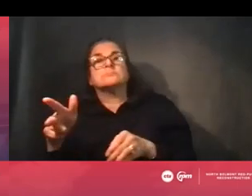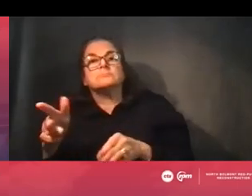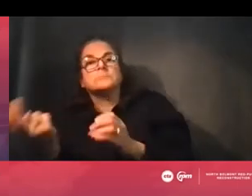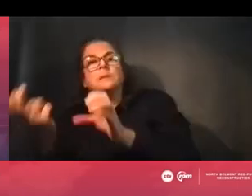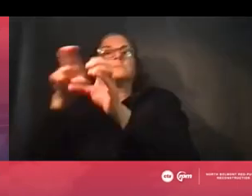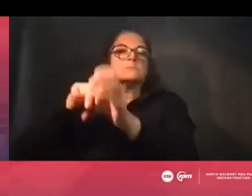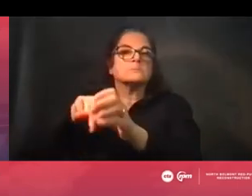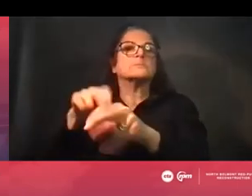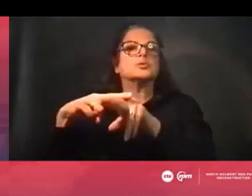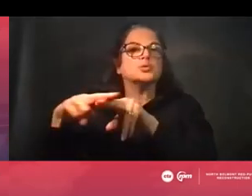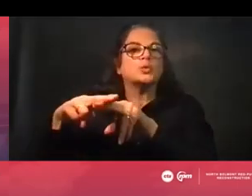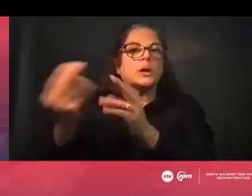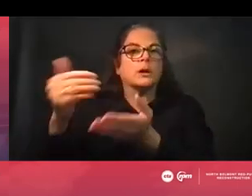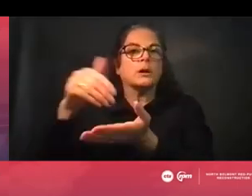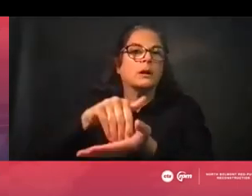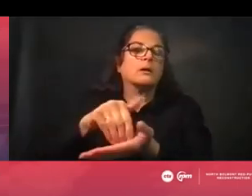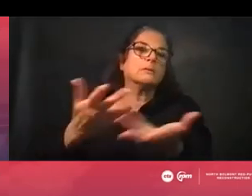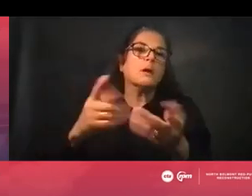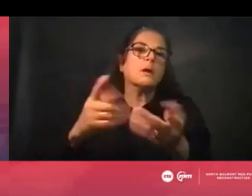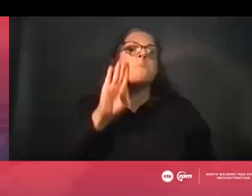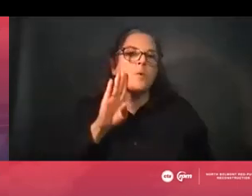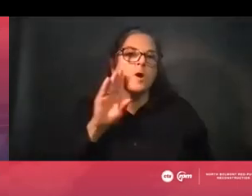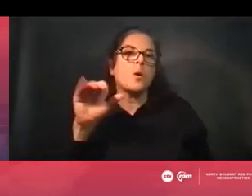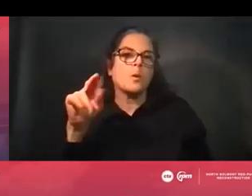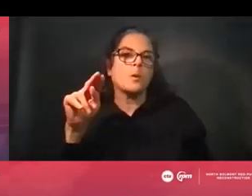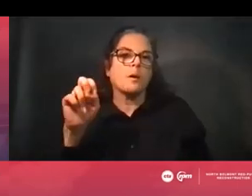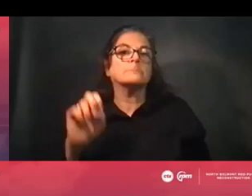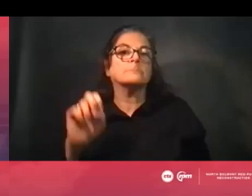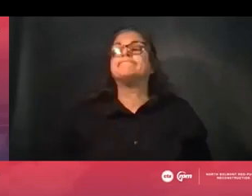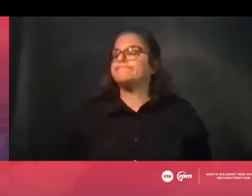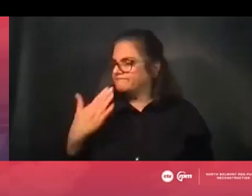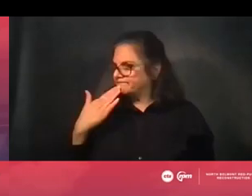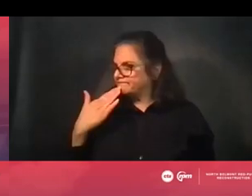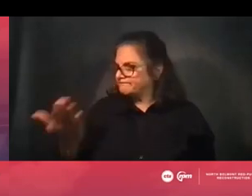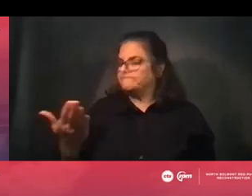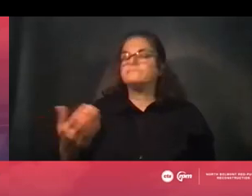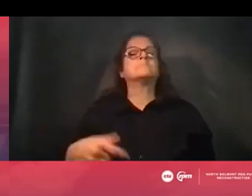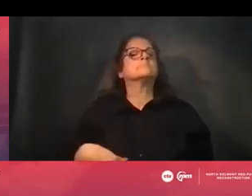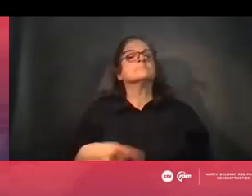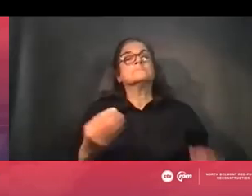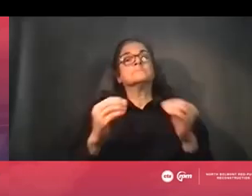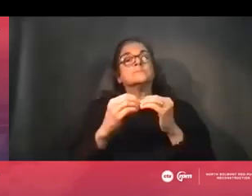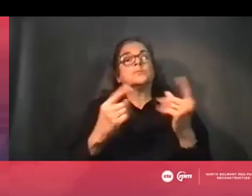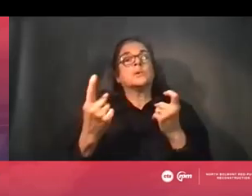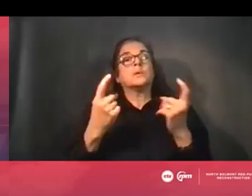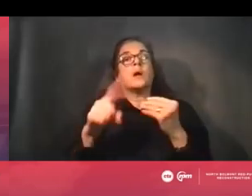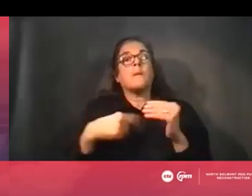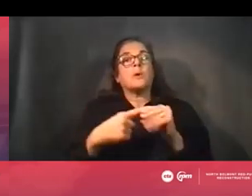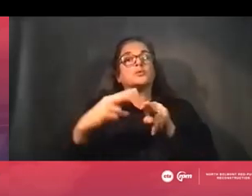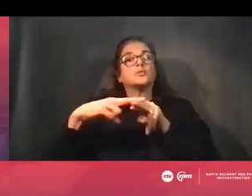One more from our registration questions. We received multiple questions about train noise levels